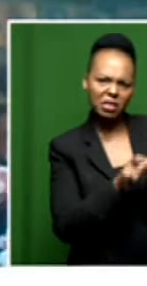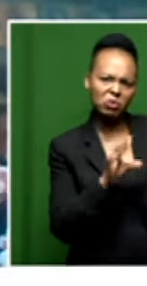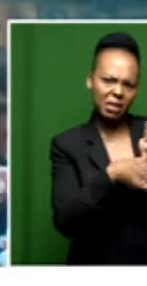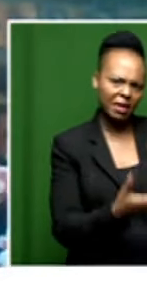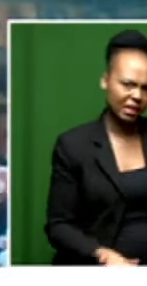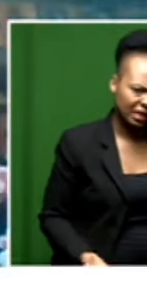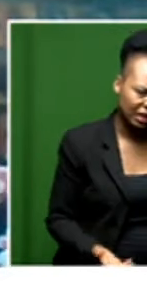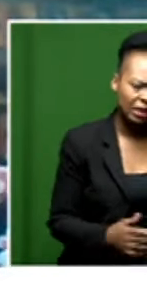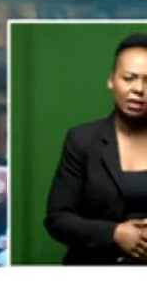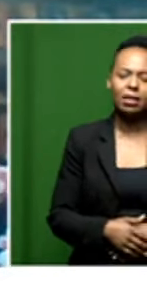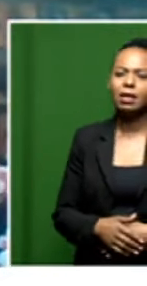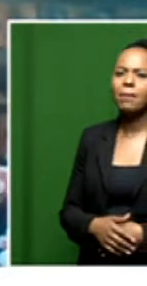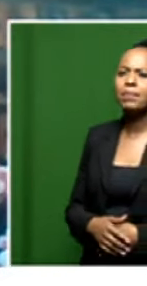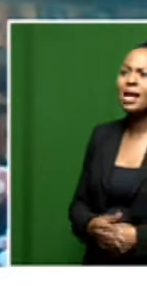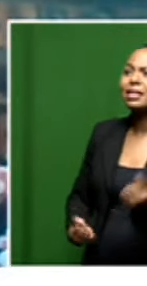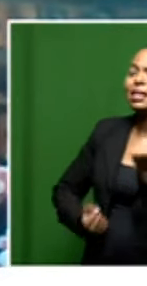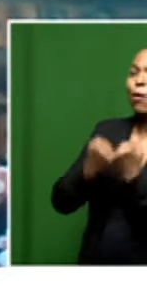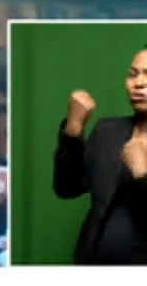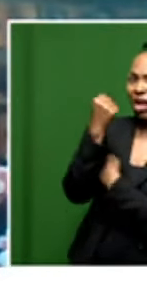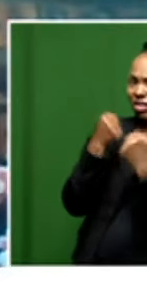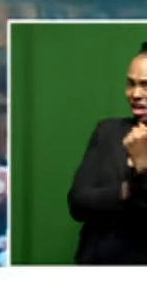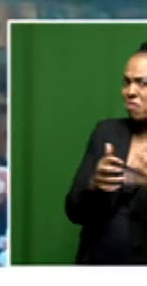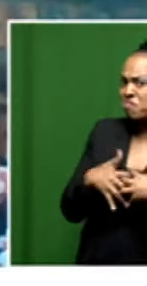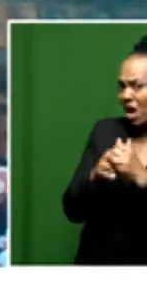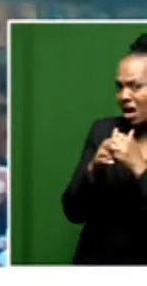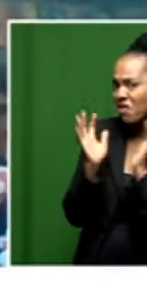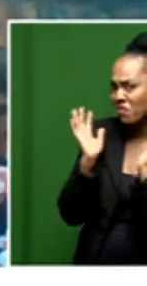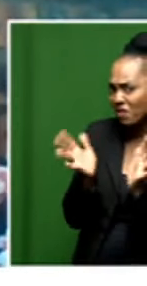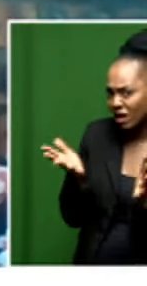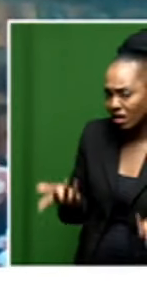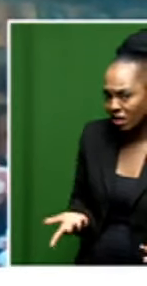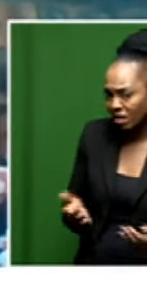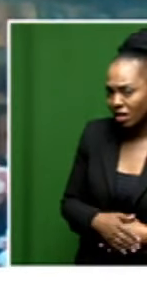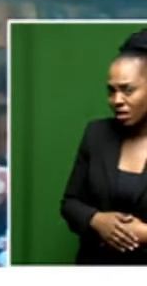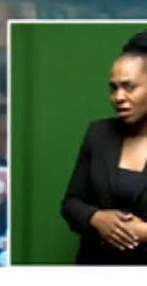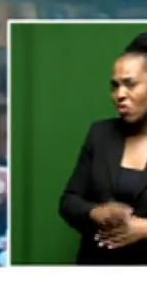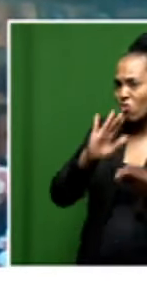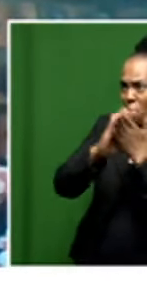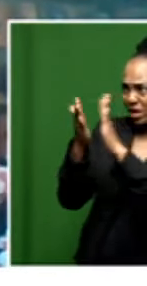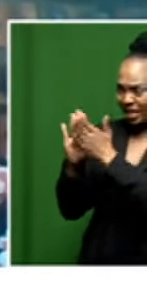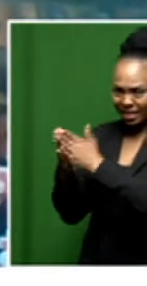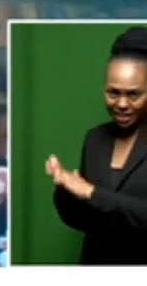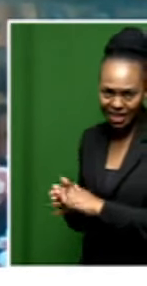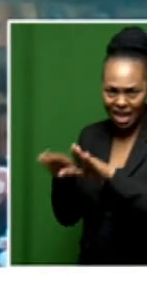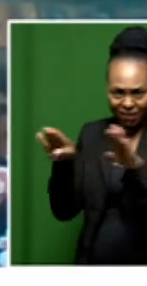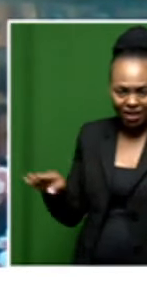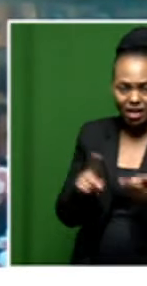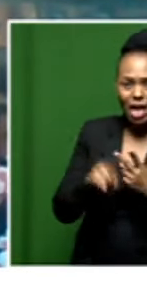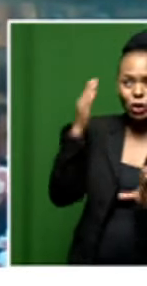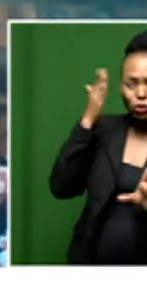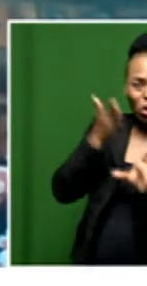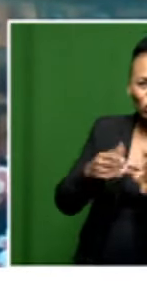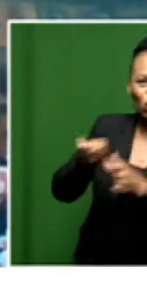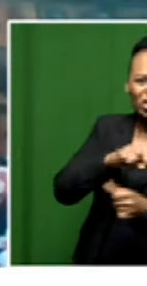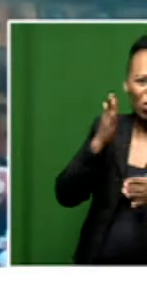sufficient support structures been established at, well, in particular at the community level, and have social workers been